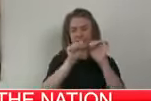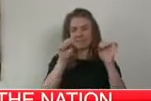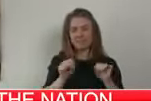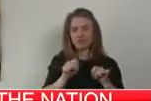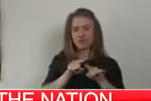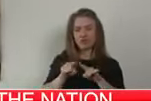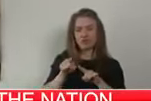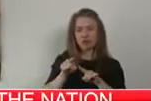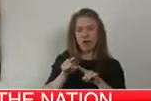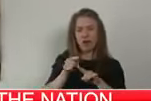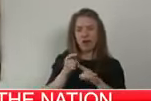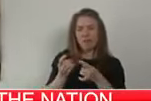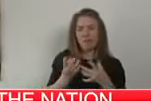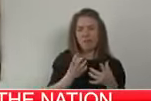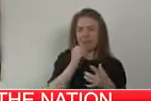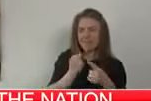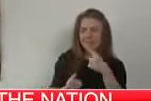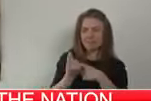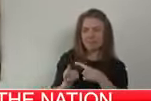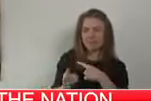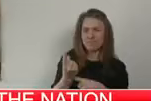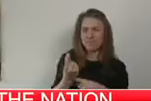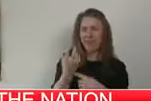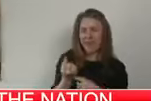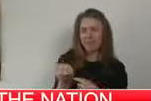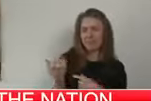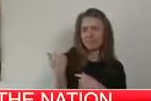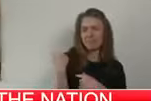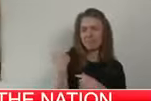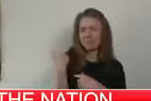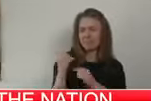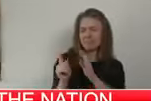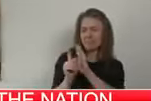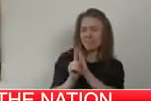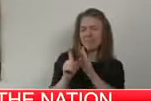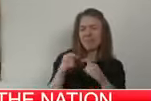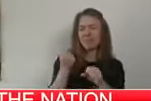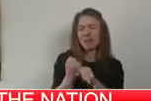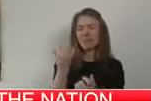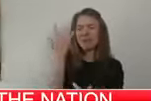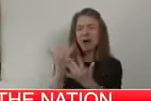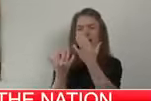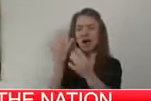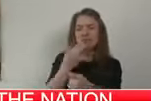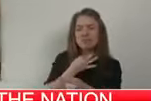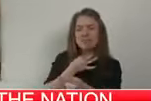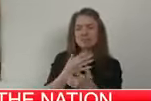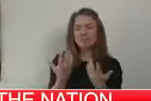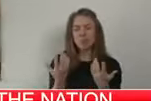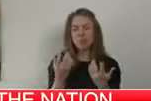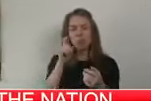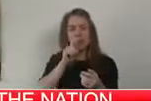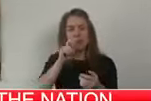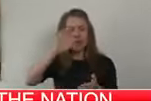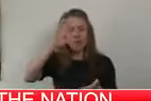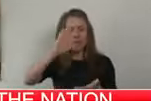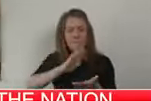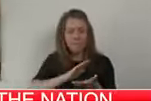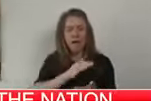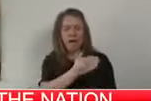We all know and recognise signs that tell us when we have fire risk or when to reduce our water use.